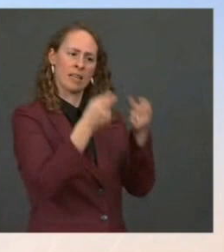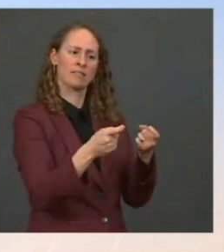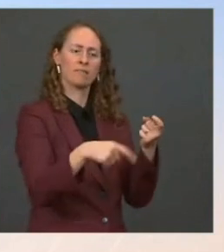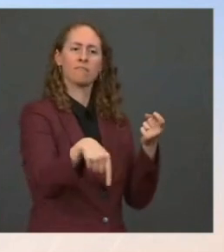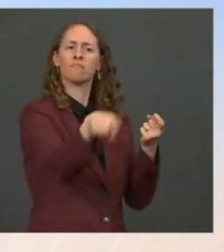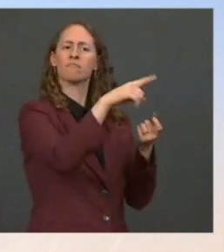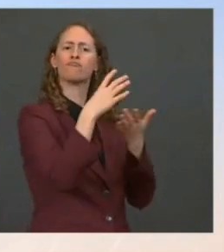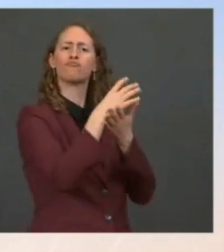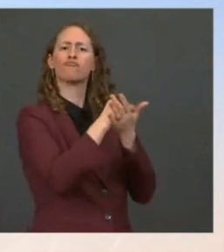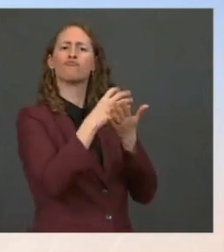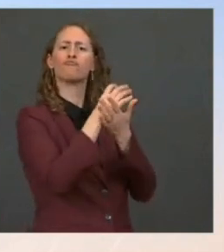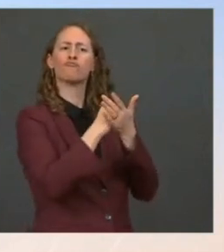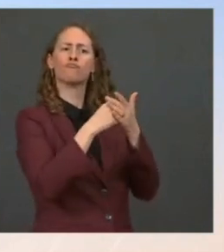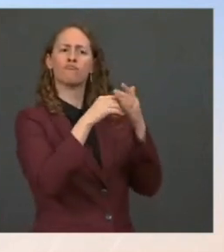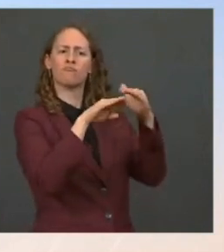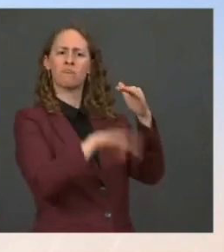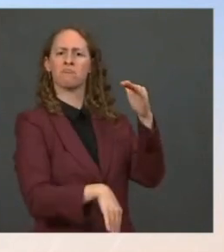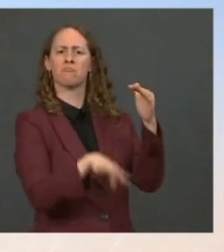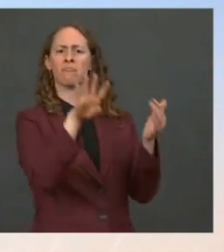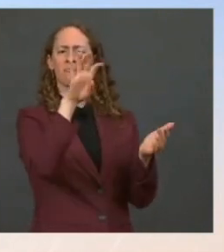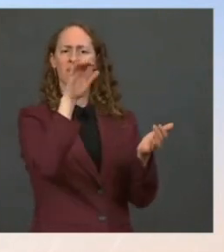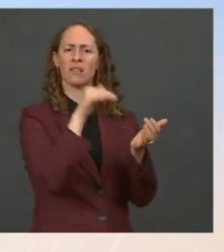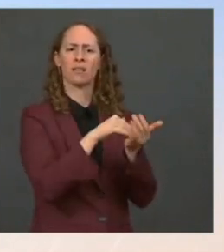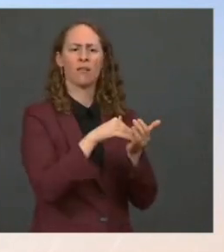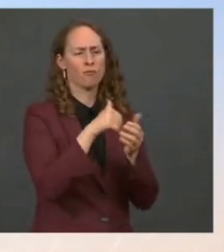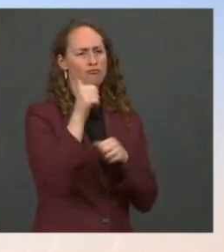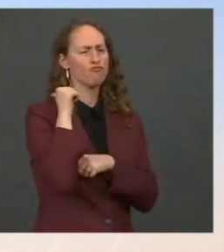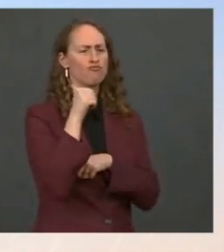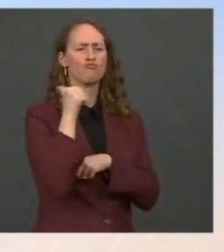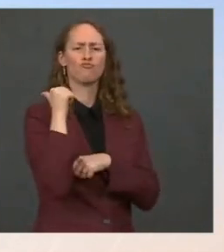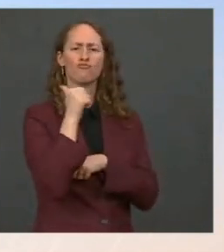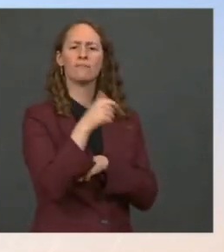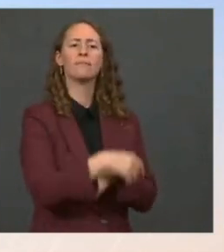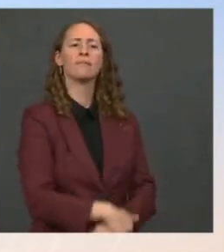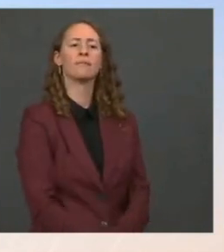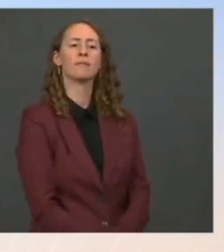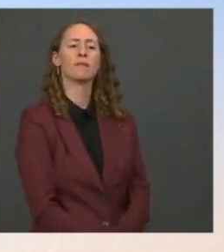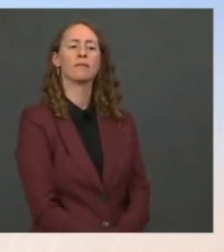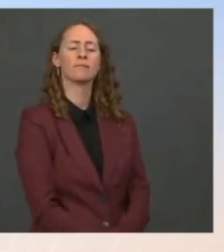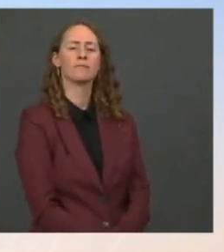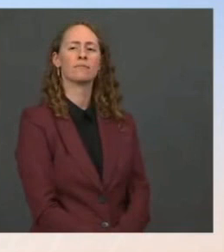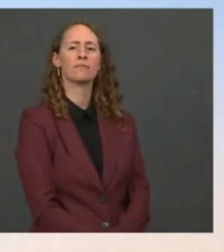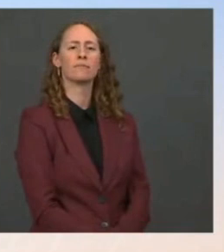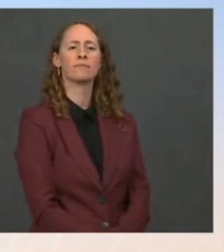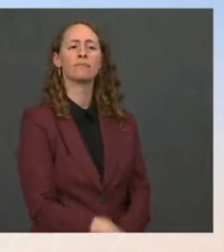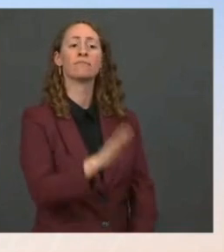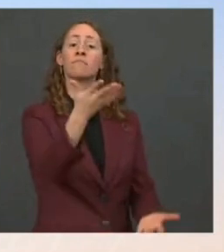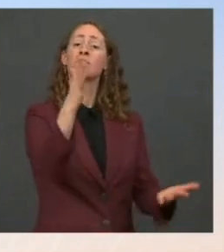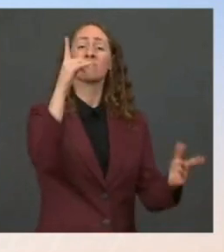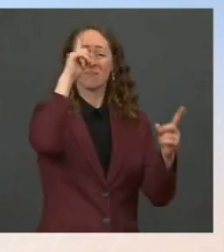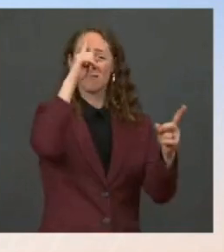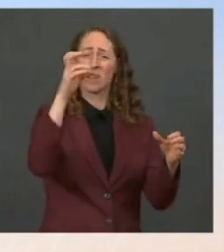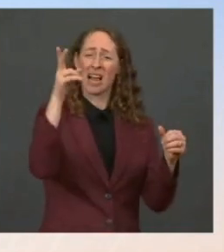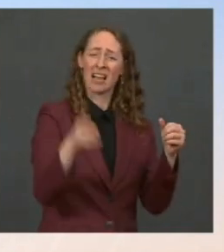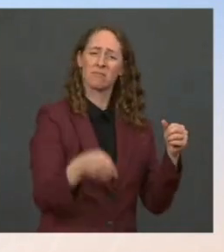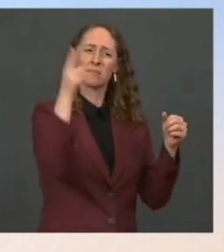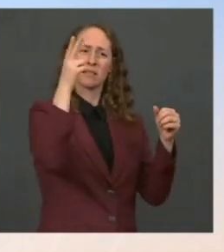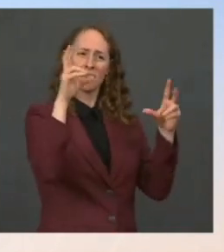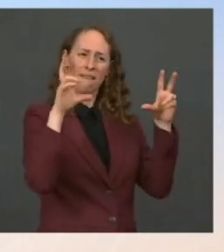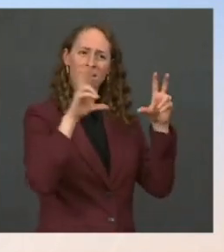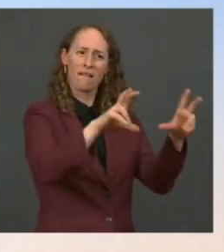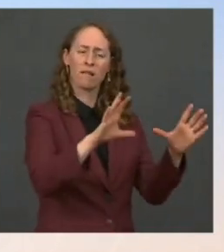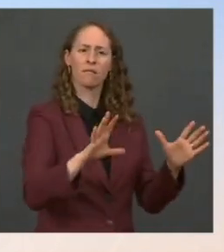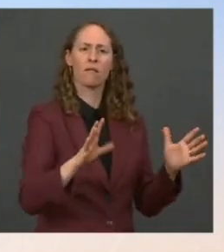a year. And what we think about here is what we want to achieve, which is historic impact on how we address child